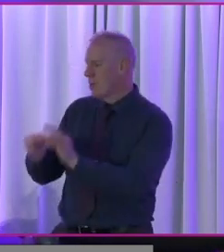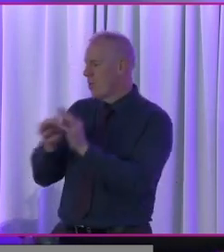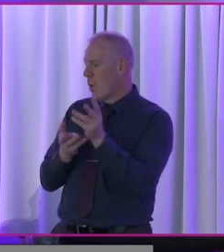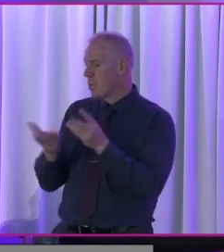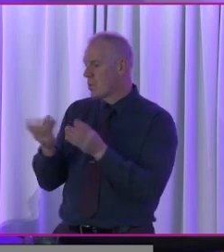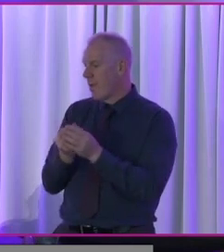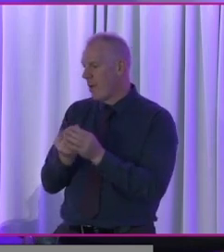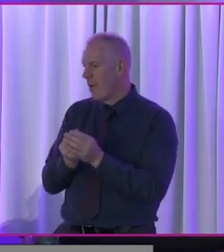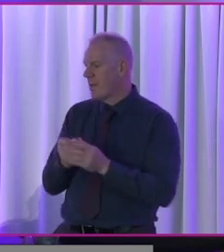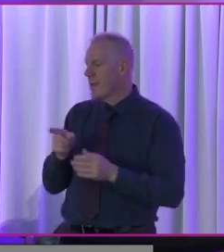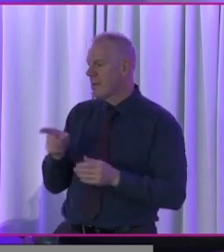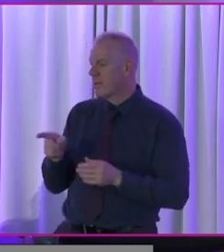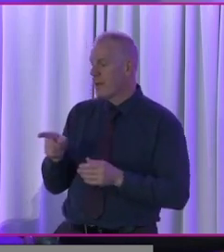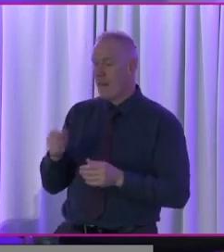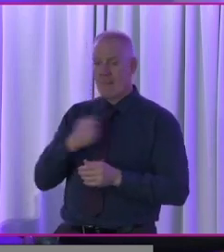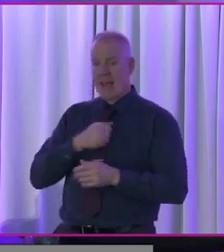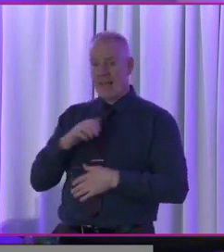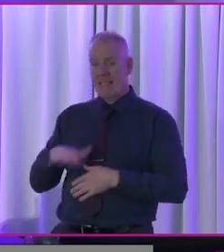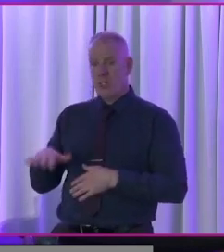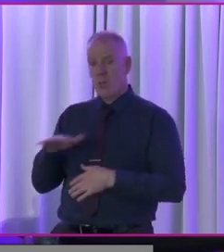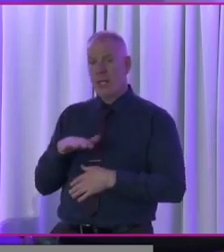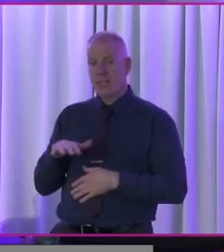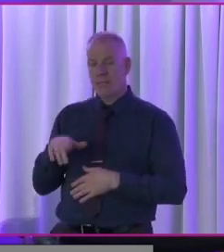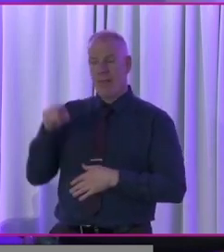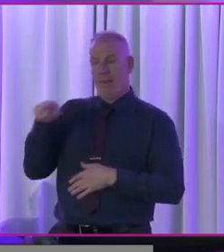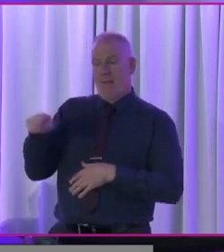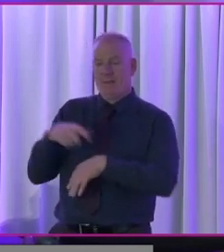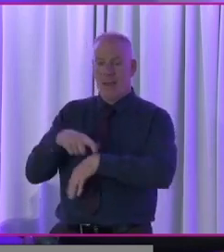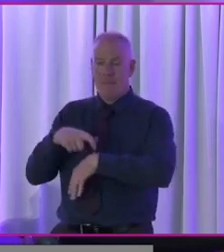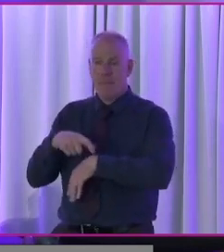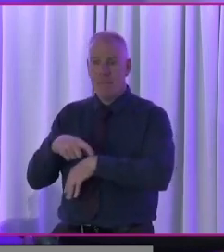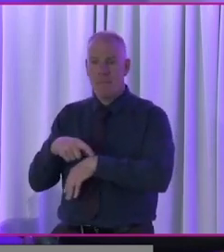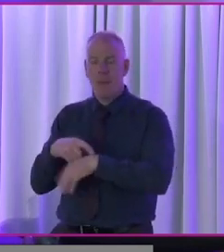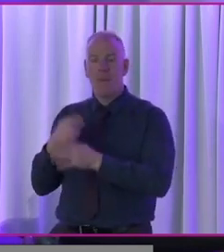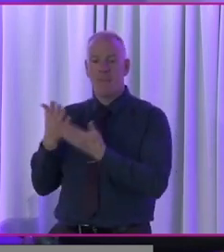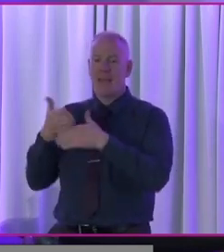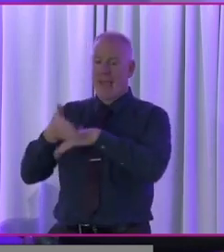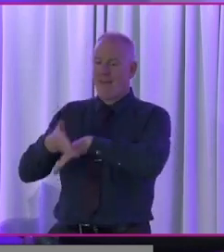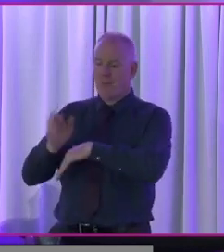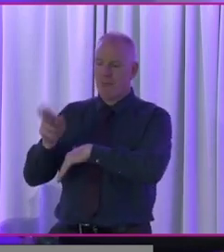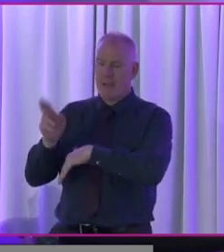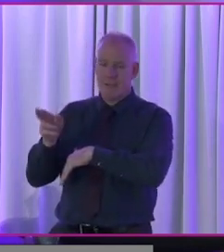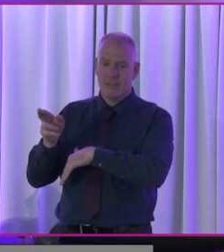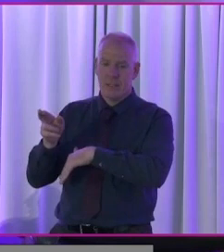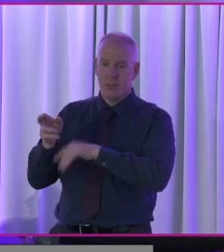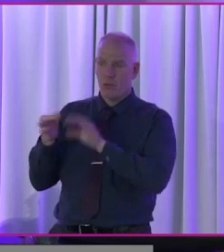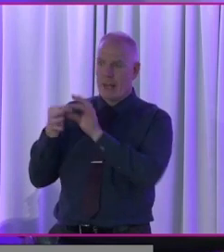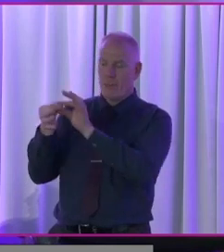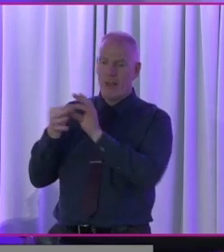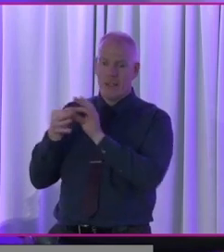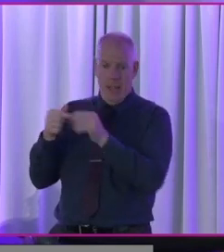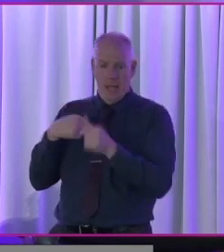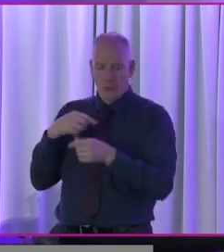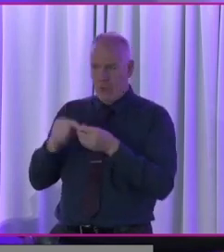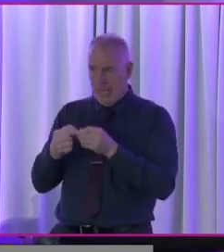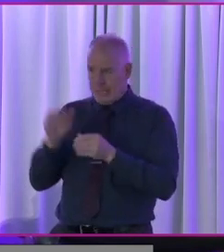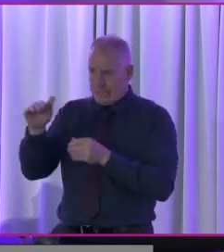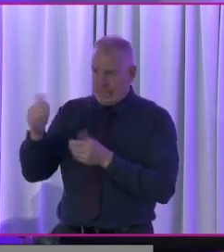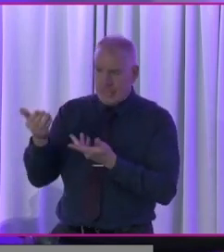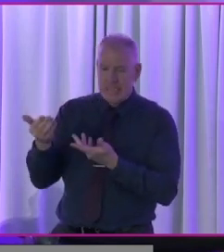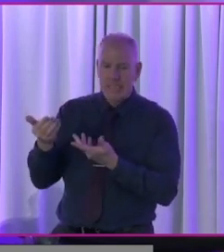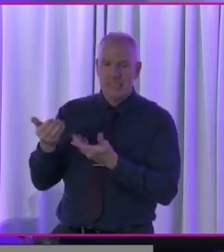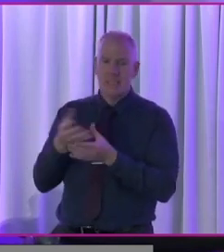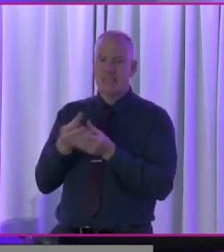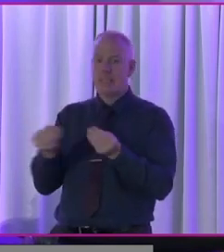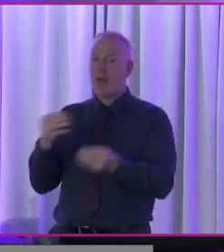that I think in, in my situation on that occasion, a huge effort was made to collaborate. Uh, uh, the